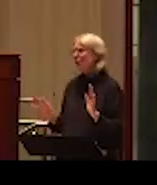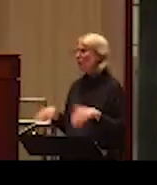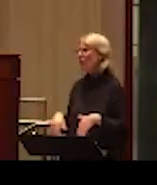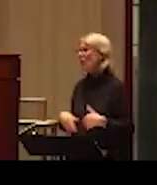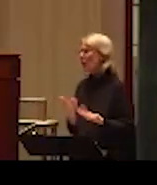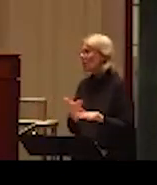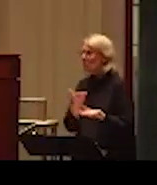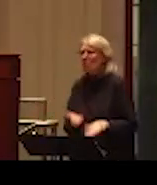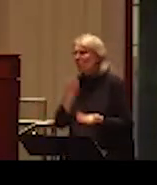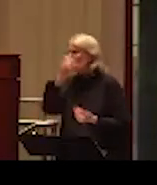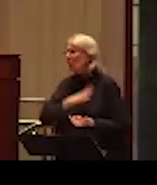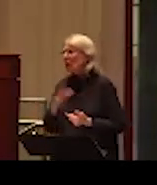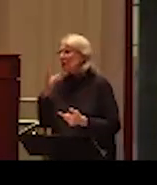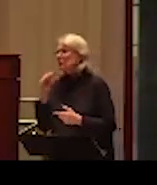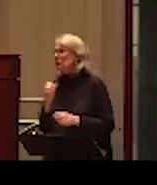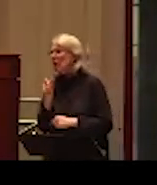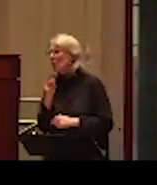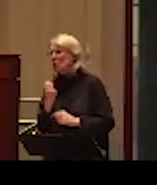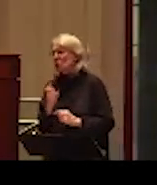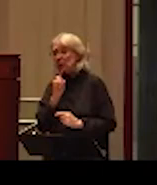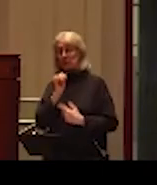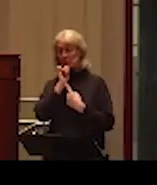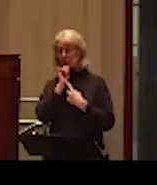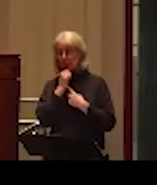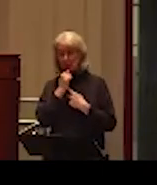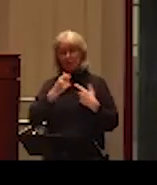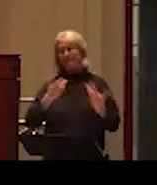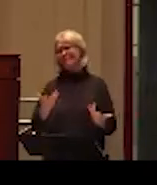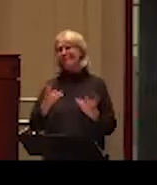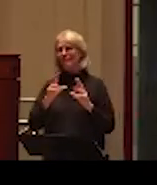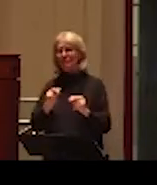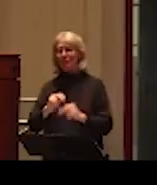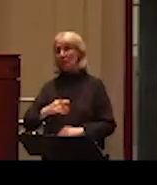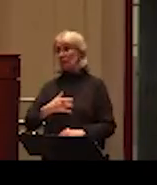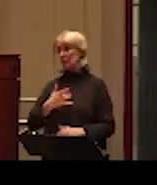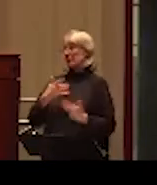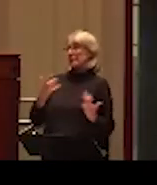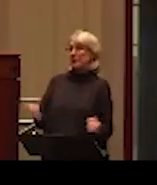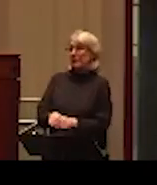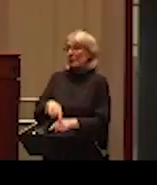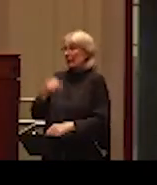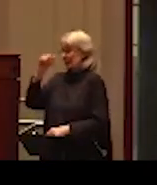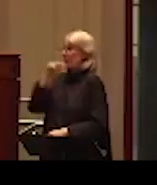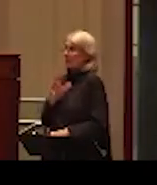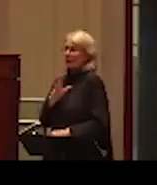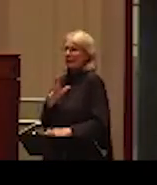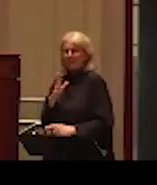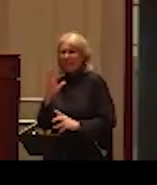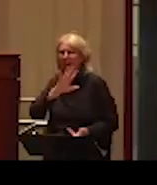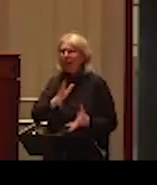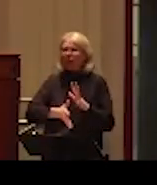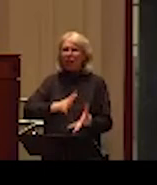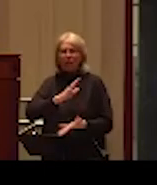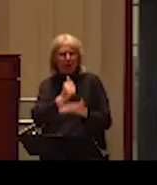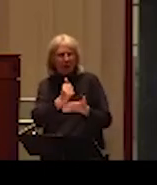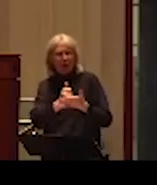suffer from abuse, they don't really suffer. I mean, they're just victims, but they don't really feel the same way. Why do we have to help them? Why do we even have to think about